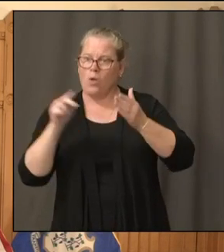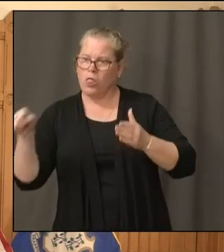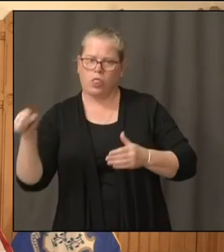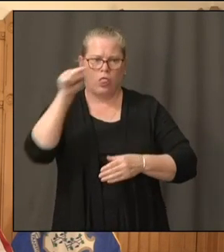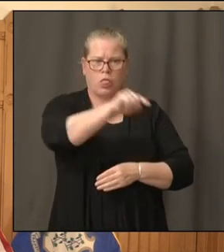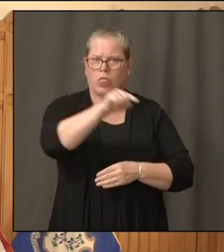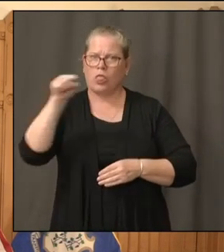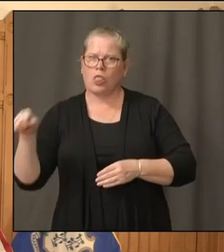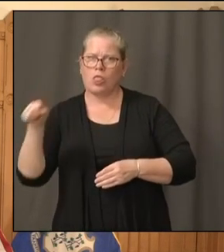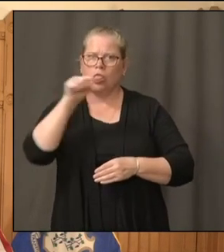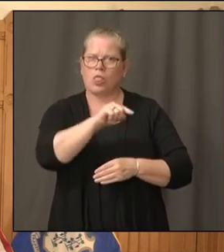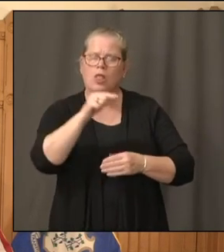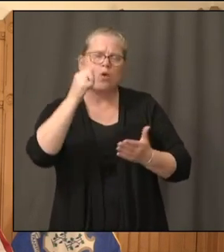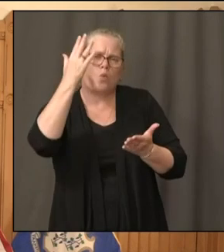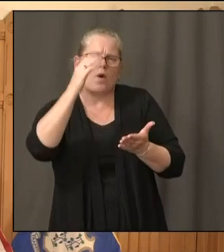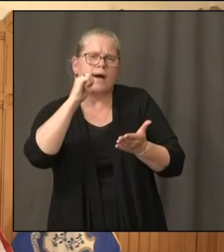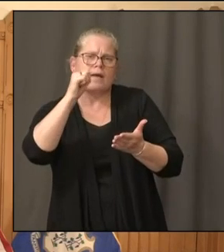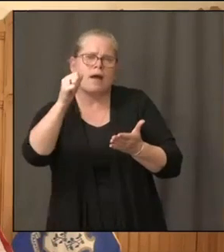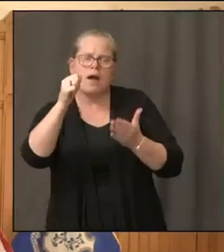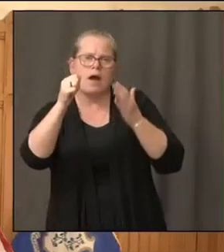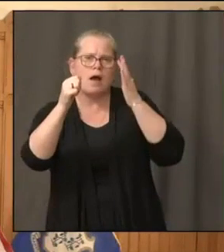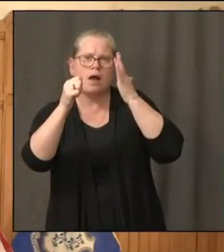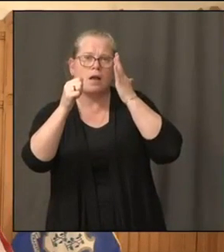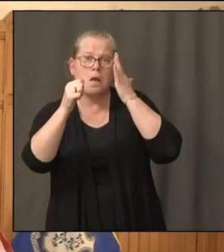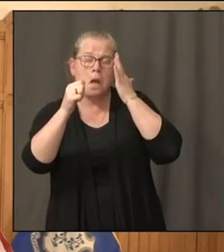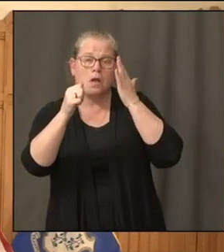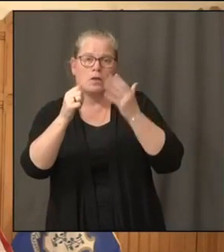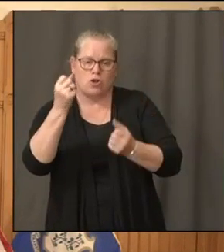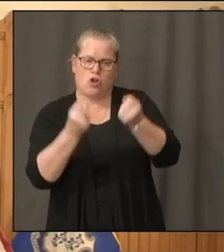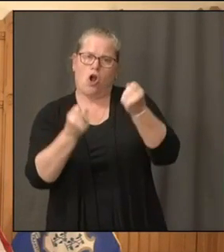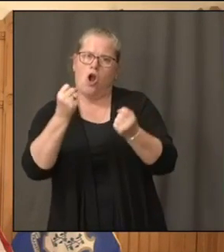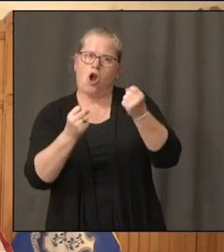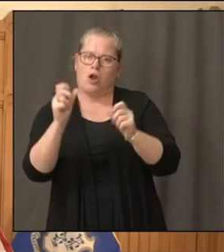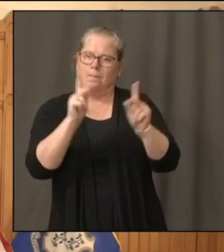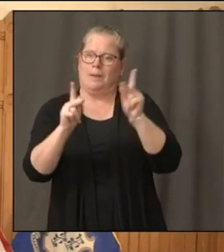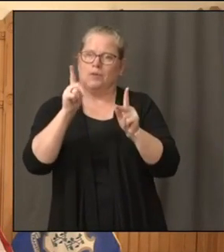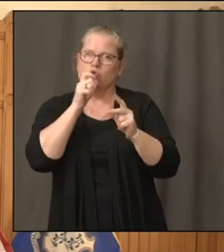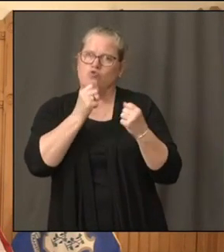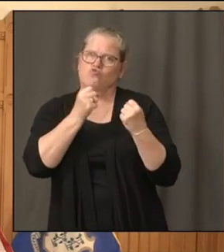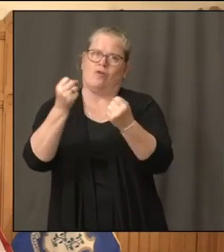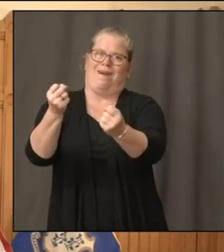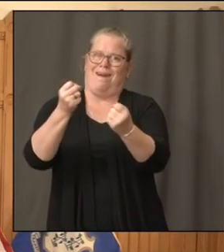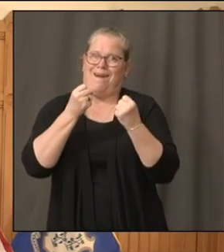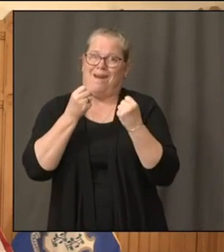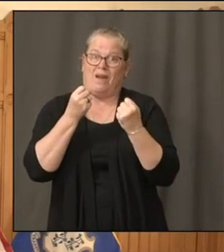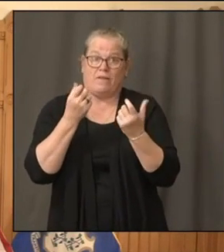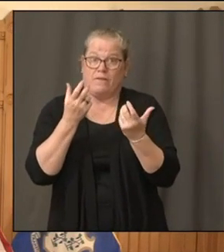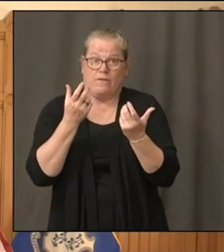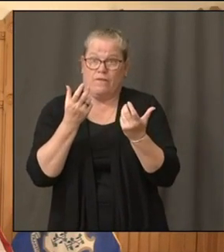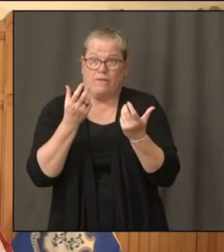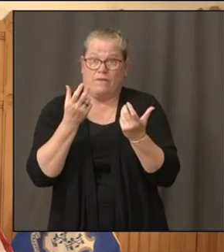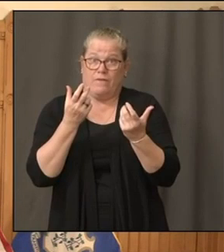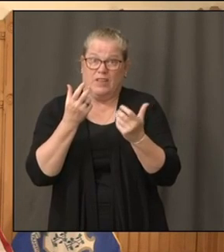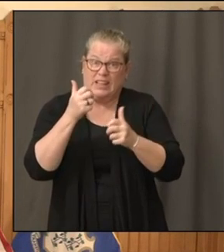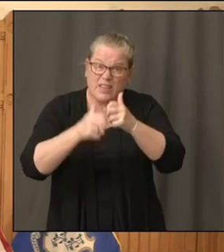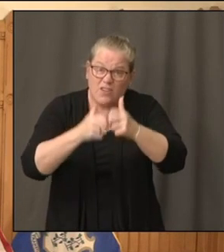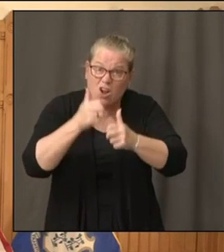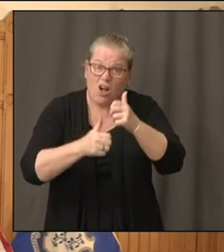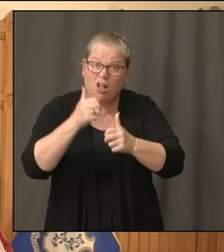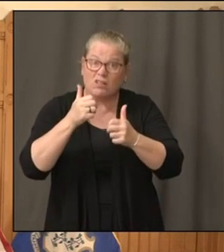Why aren't we taking a look at car travelers, or is it just too difficult